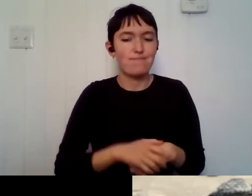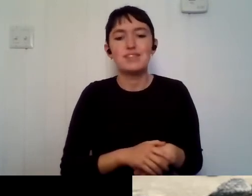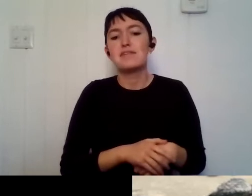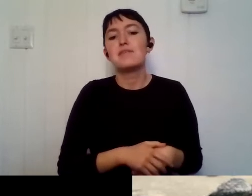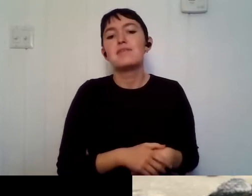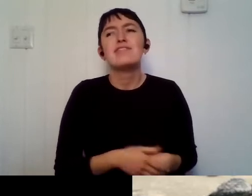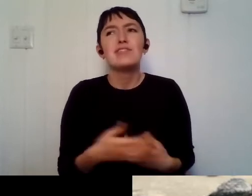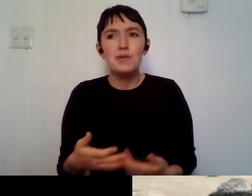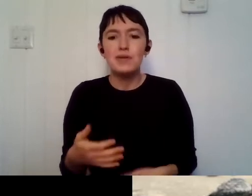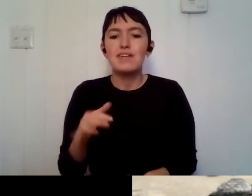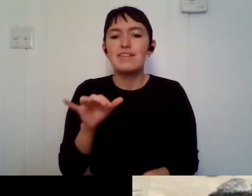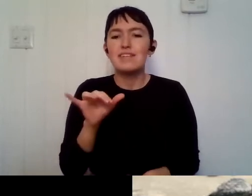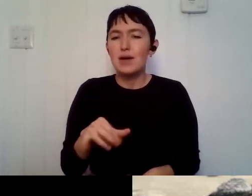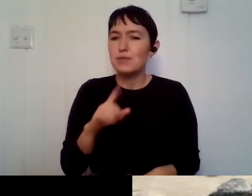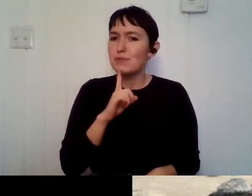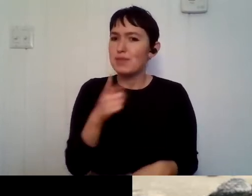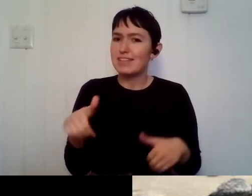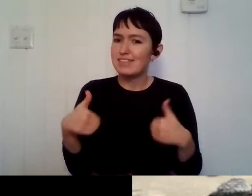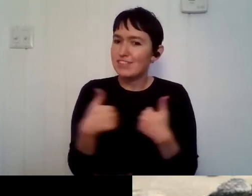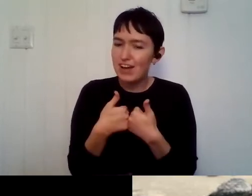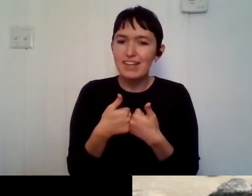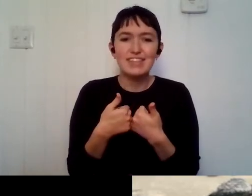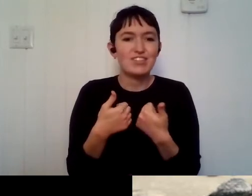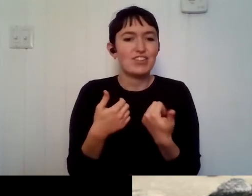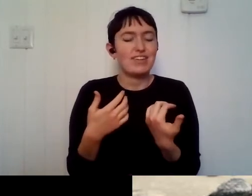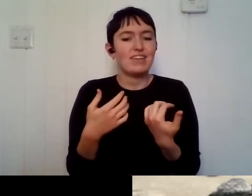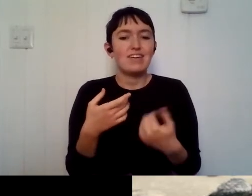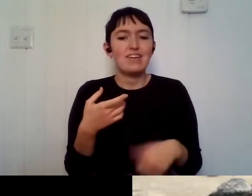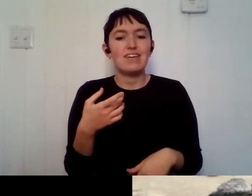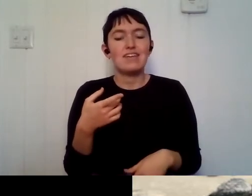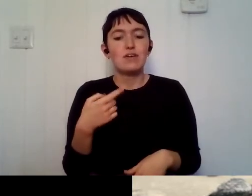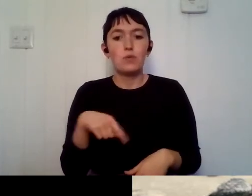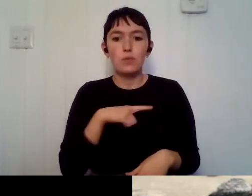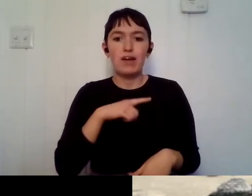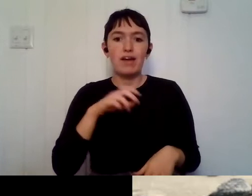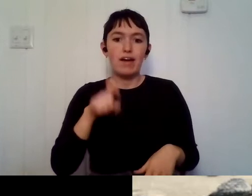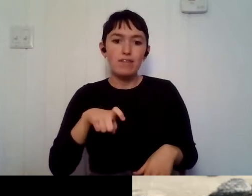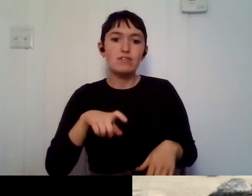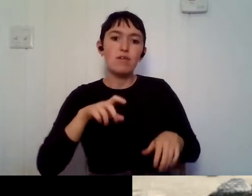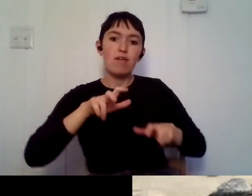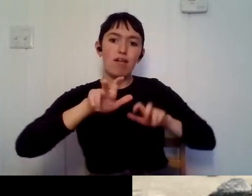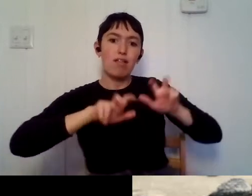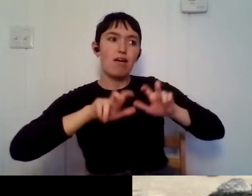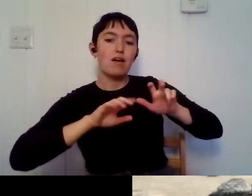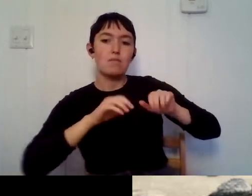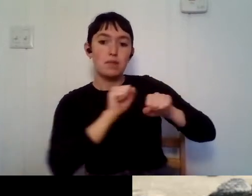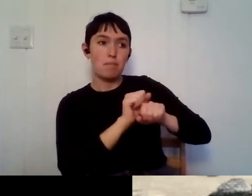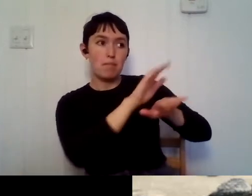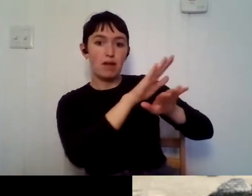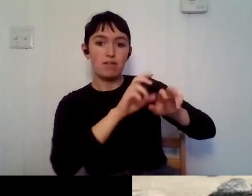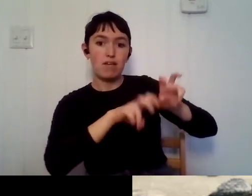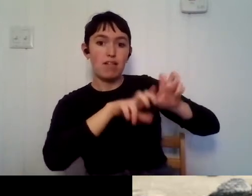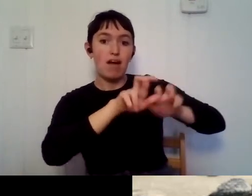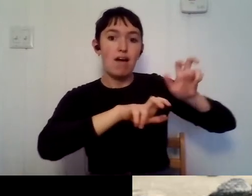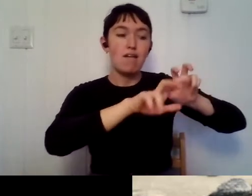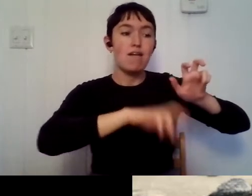challenging work at first, um, because we are climbing up a mountain multiple times a day setting up traps. Um,